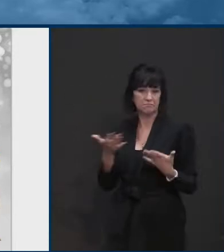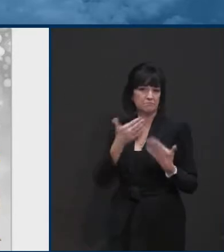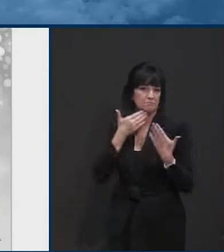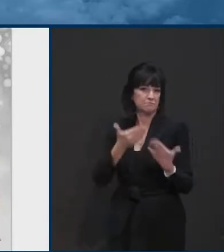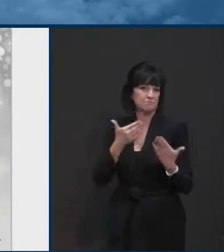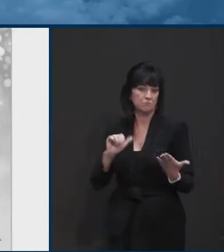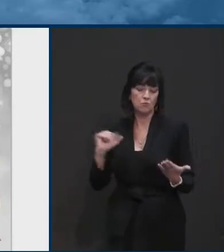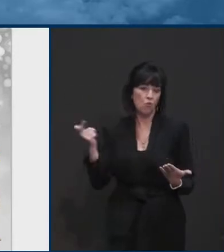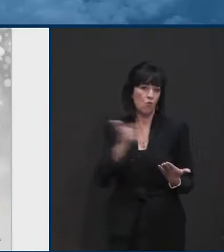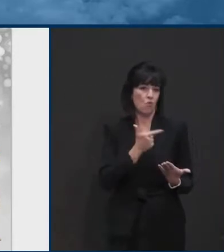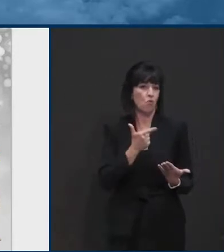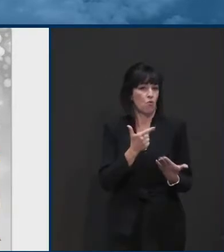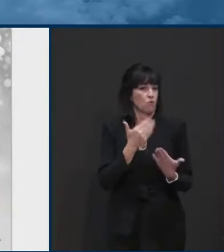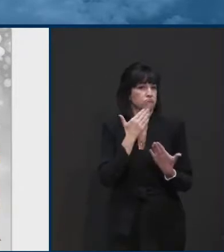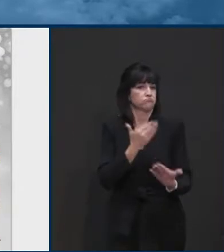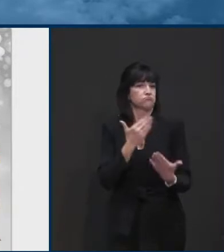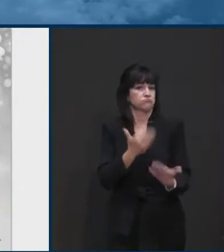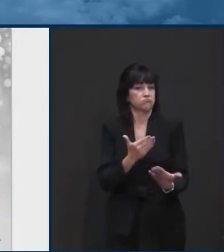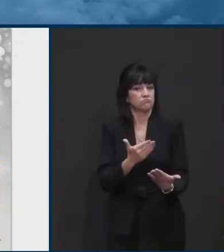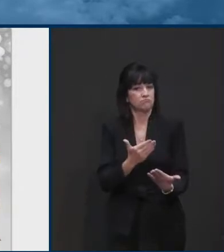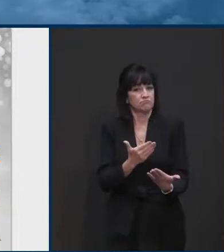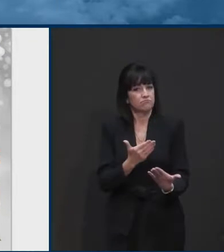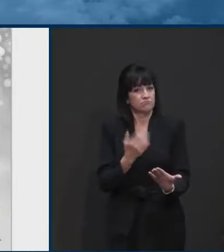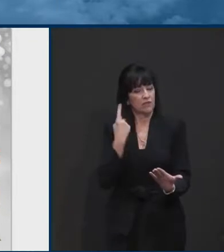that we all have. Um,